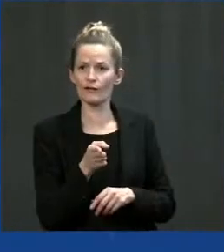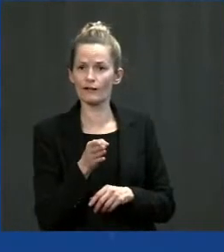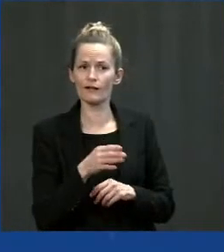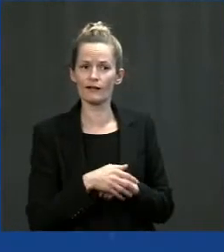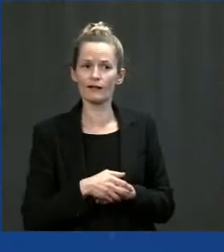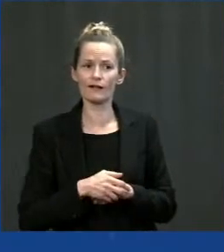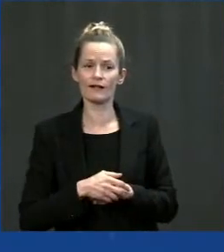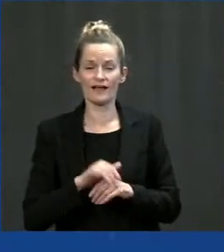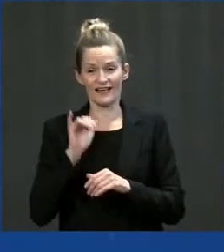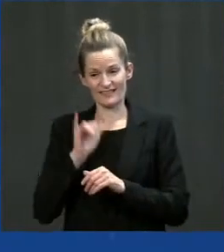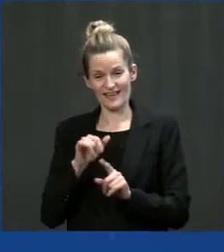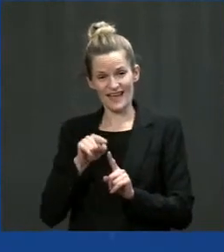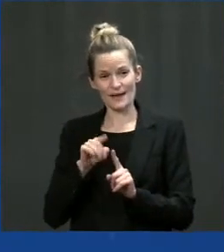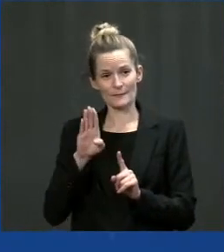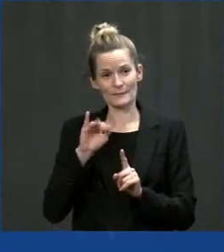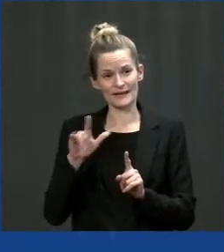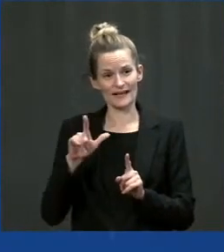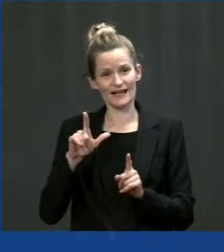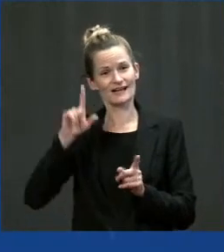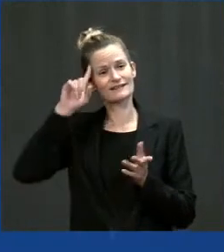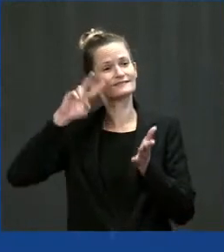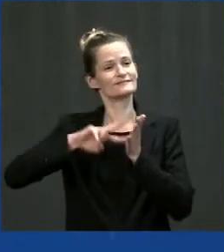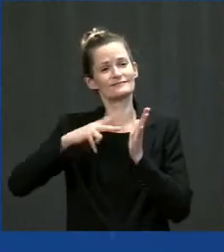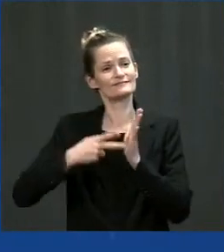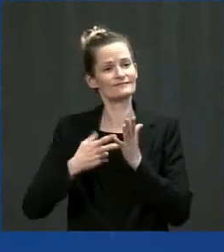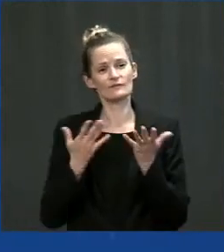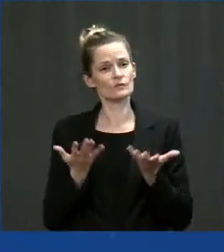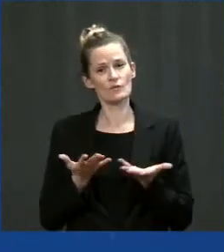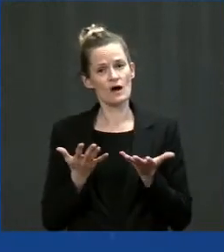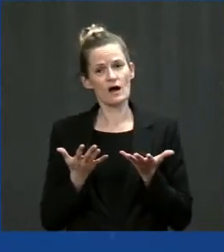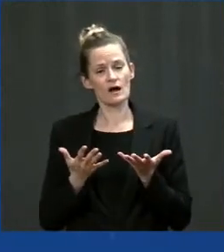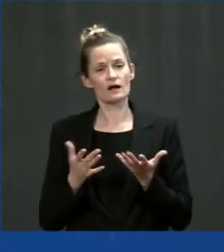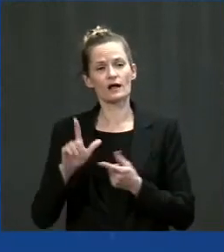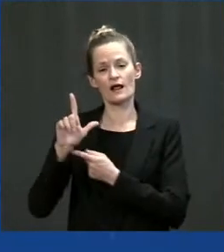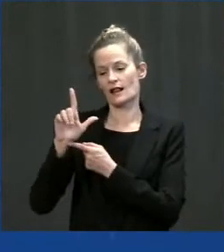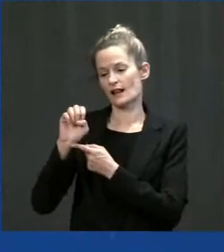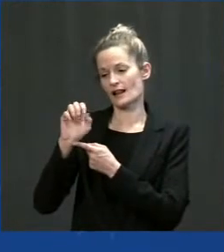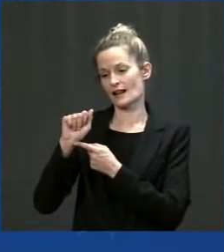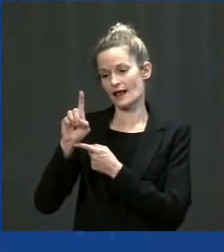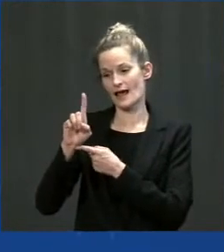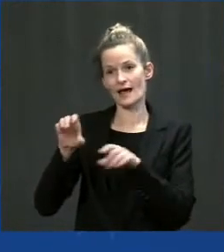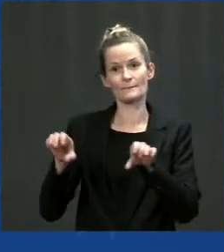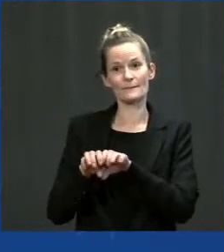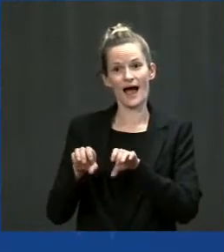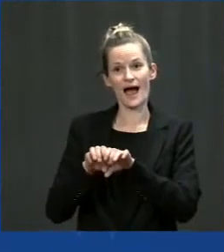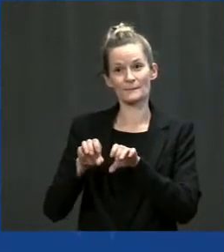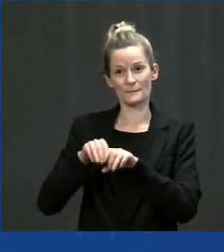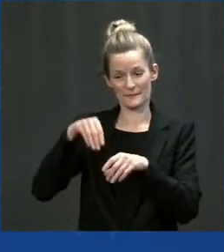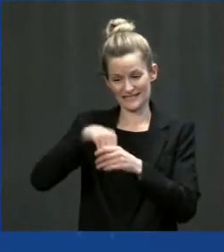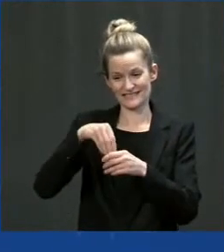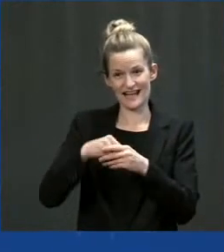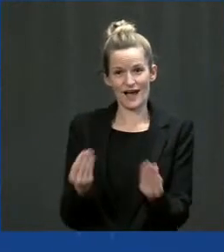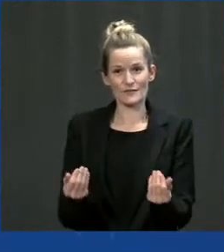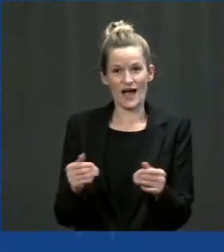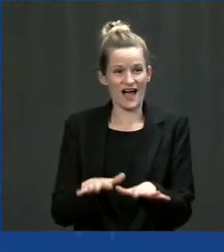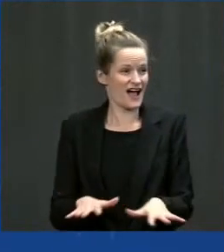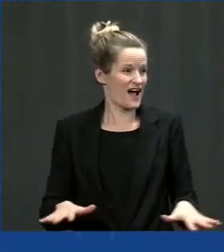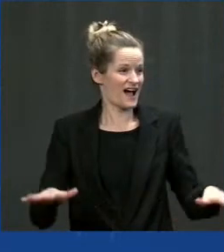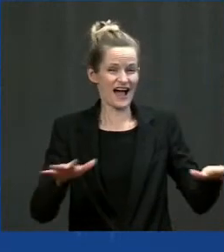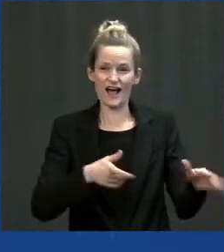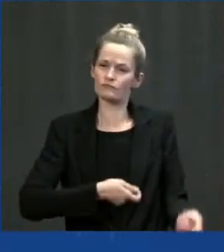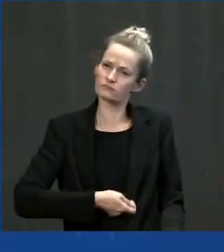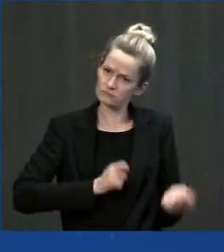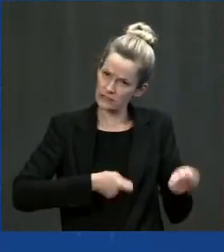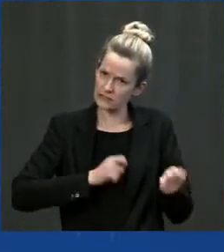the nation's lead-based service lines, which I know you and I talked about. And so there's a lot of goodness going on in here. And I say to